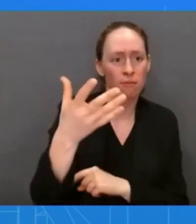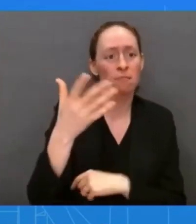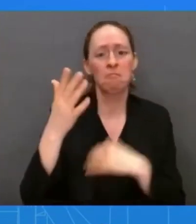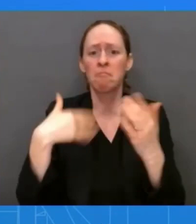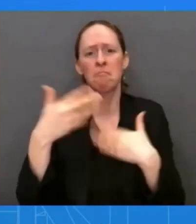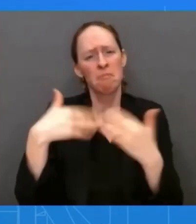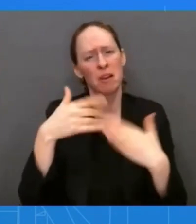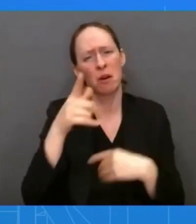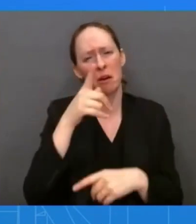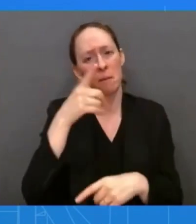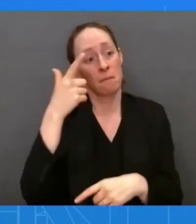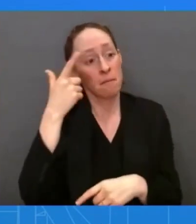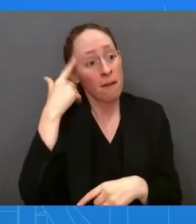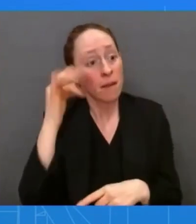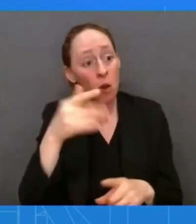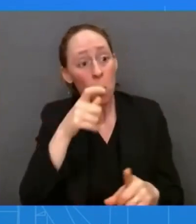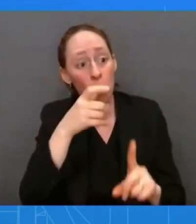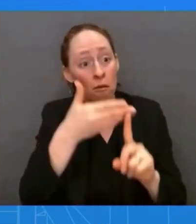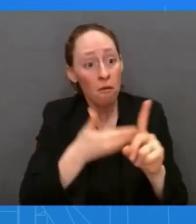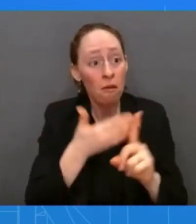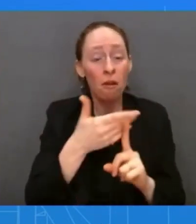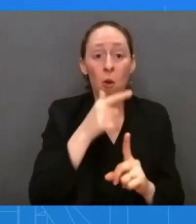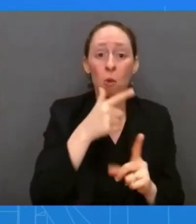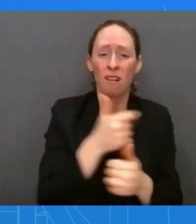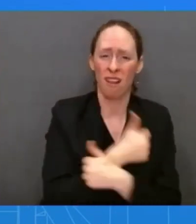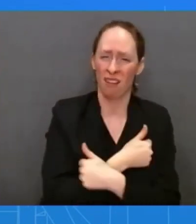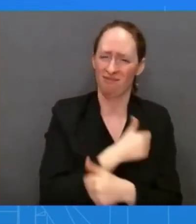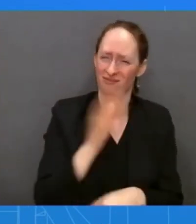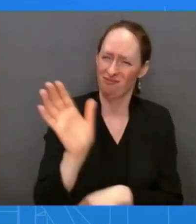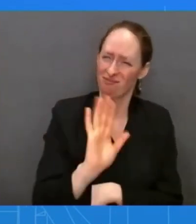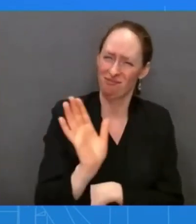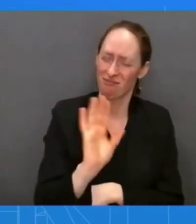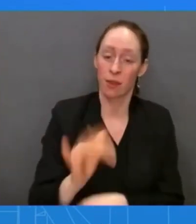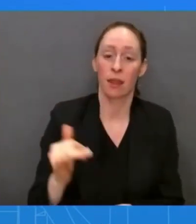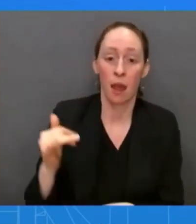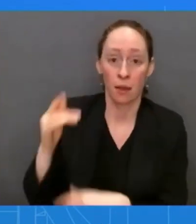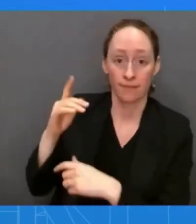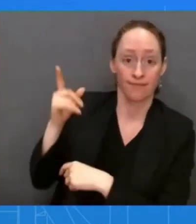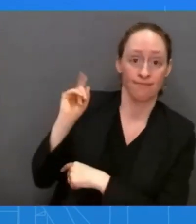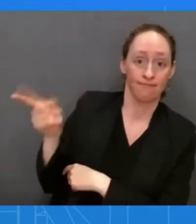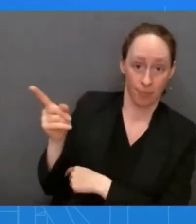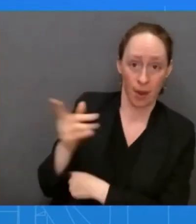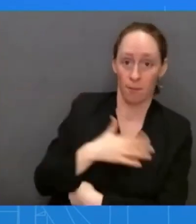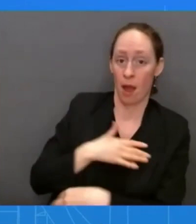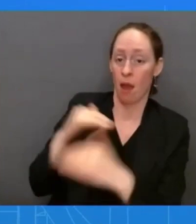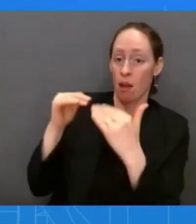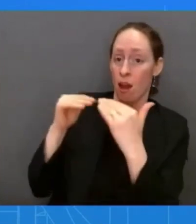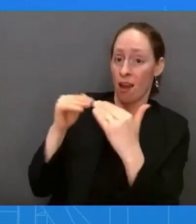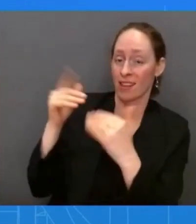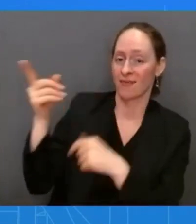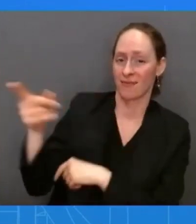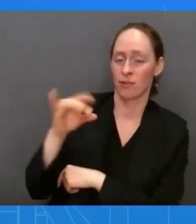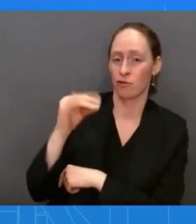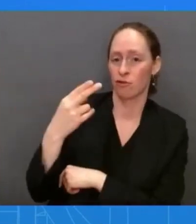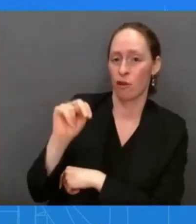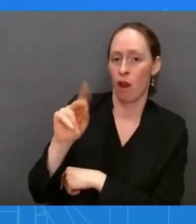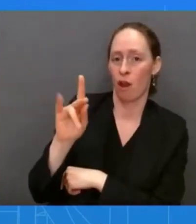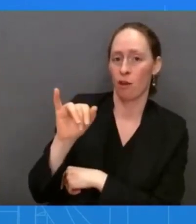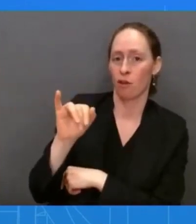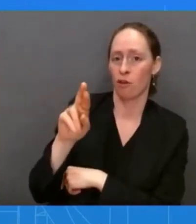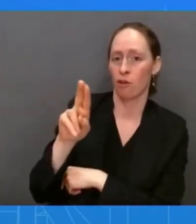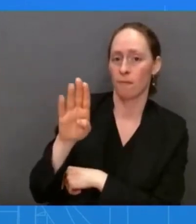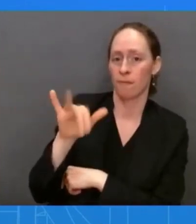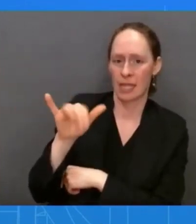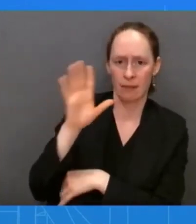John Kirby is here to offer a preview of the President's upcoming trip to Canada. As you know, the President will be heading to Canada tomorrow and answering